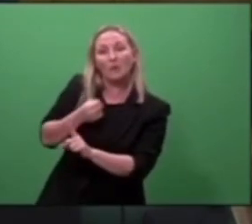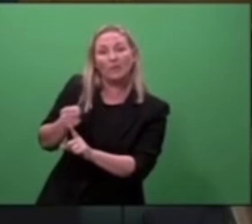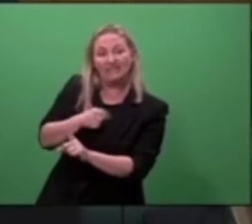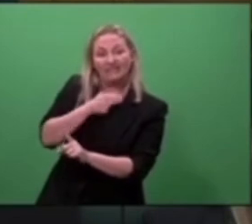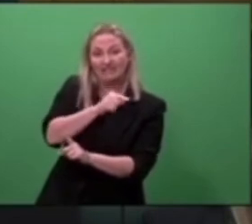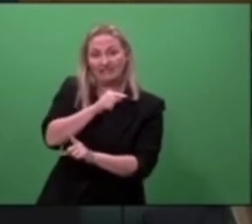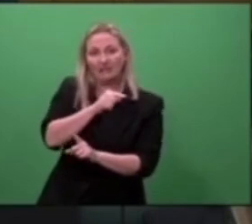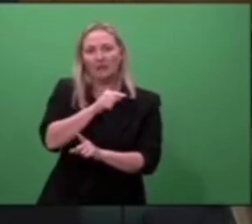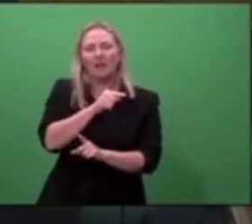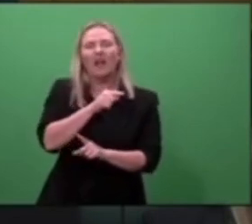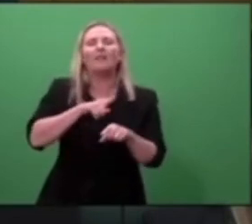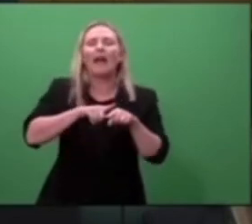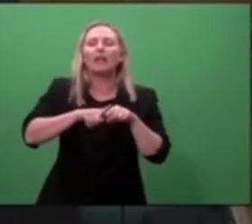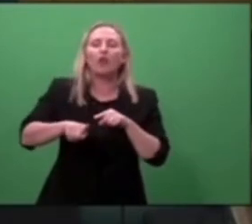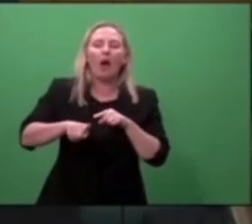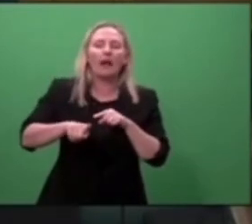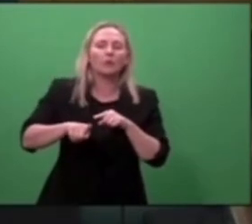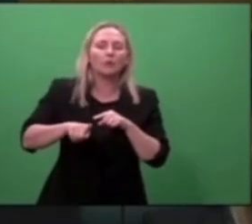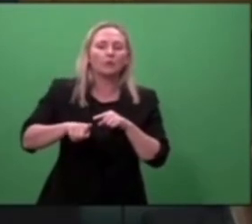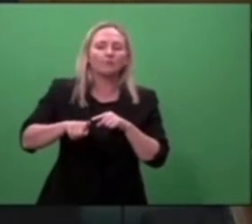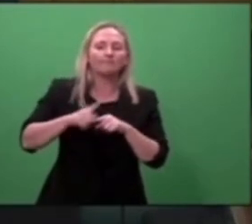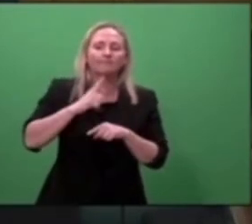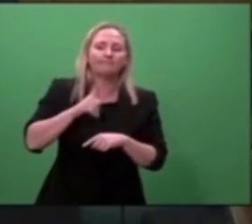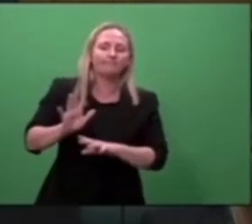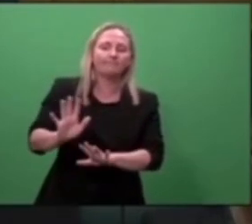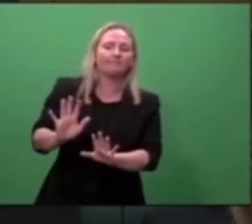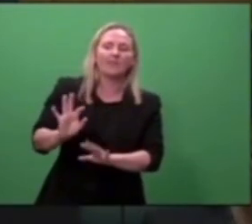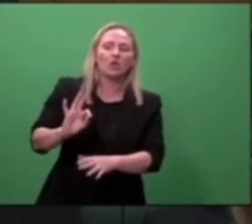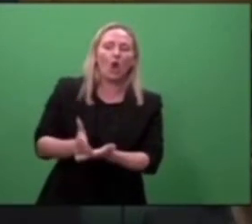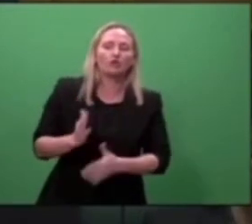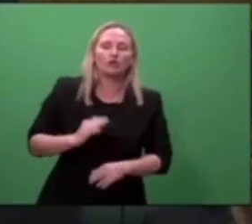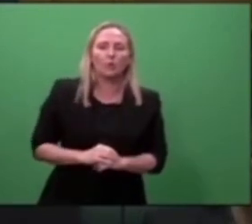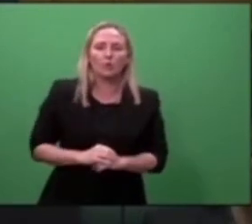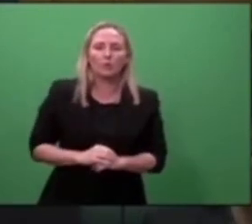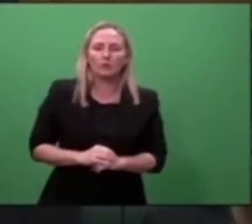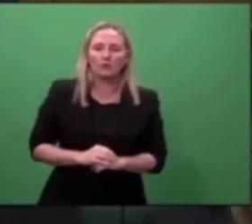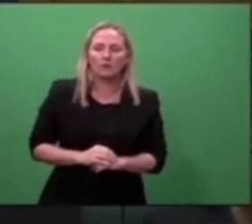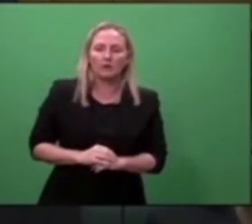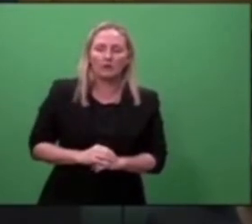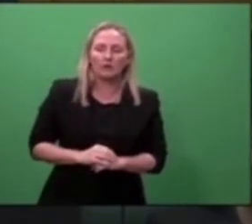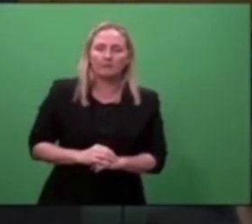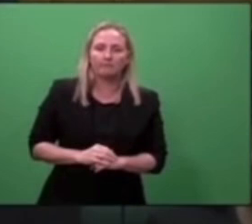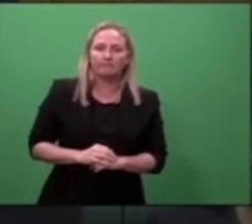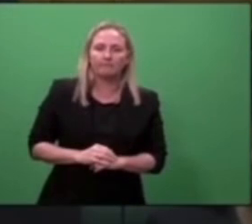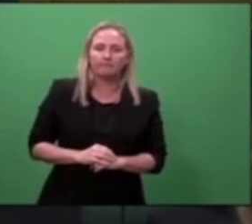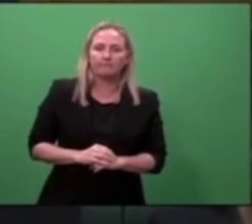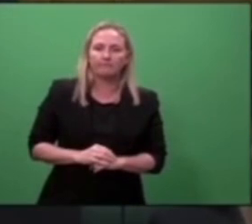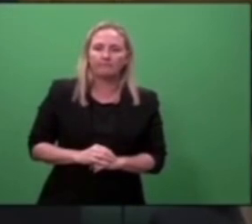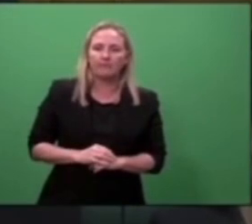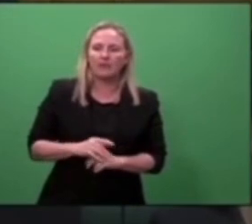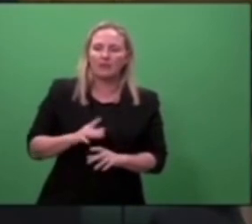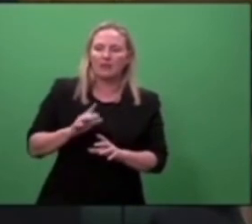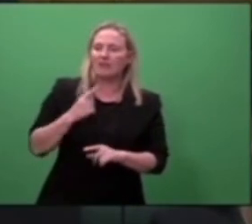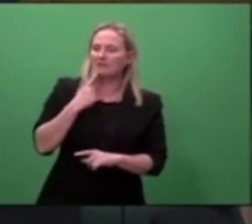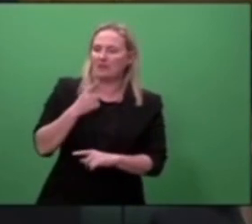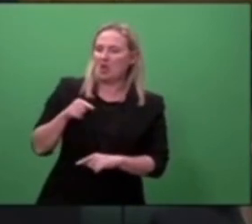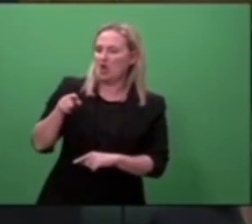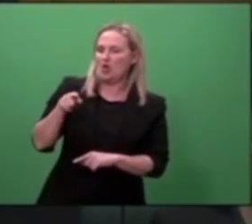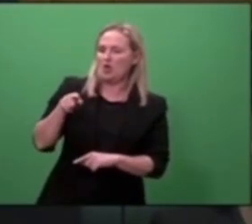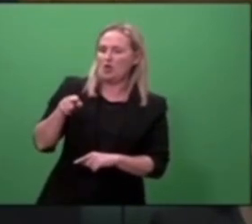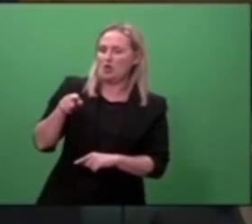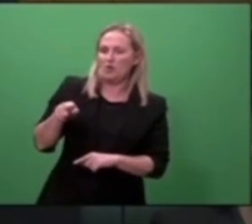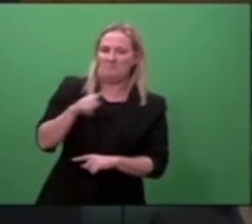deny your reality, to stop you seeing and saying and asserting your truth